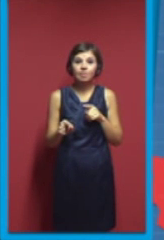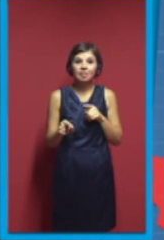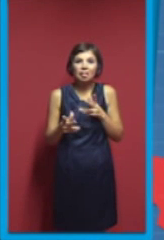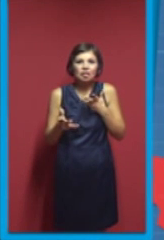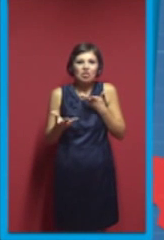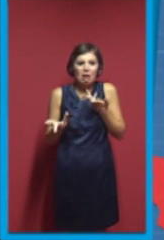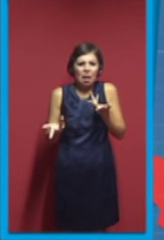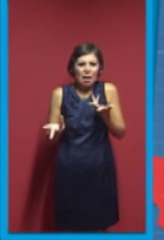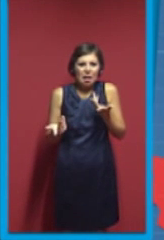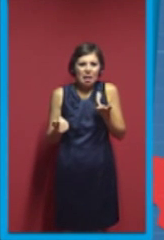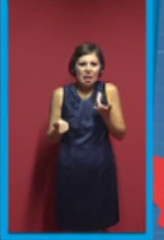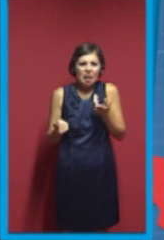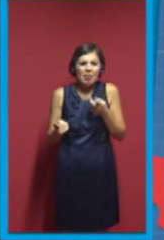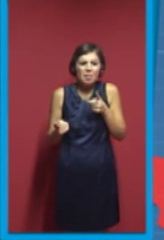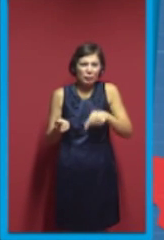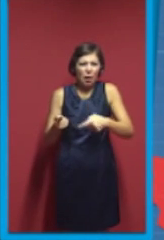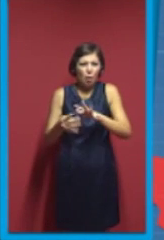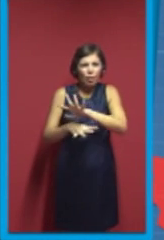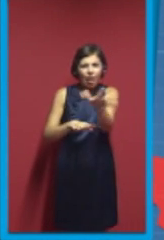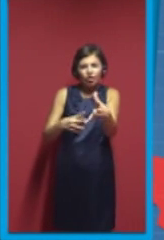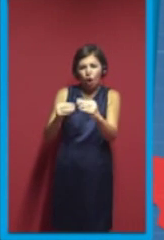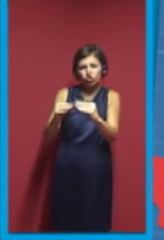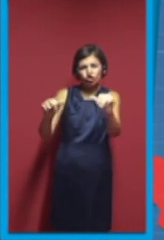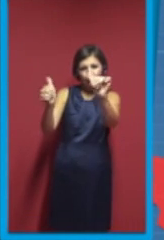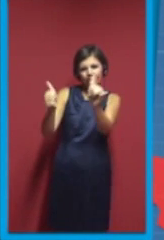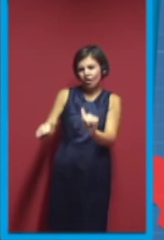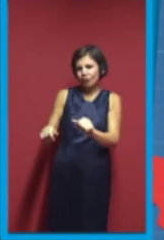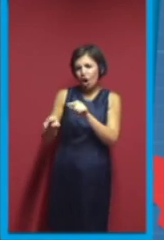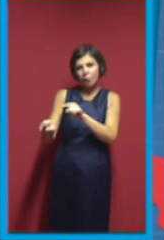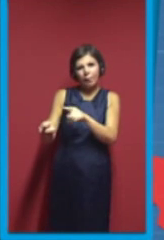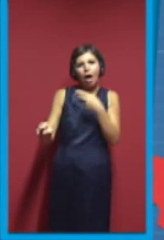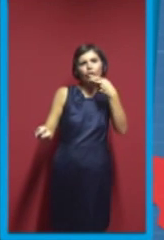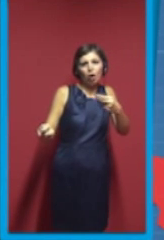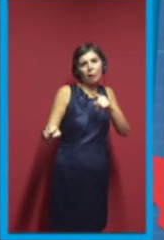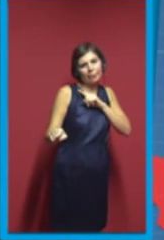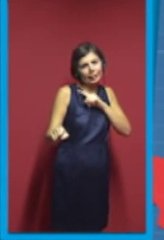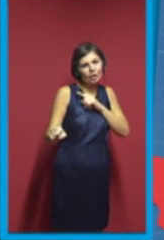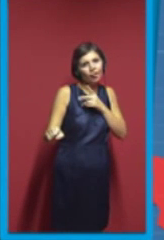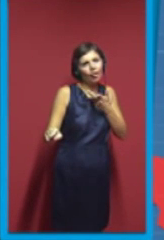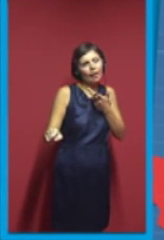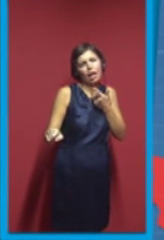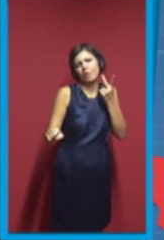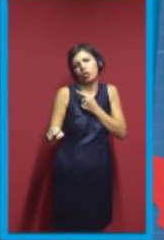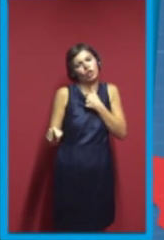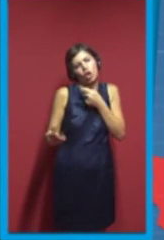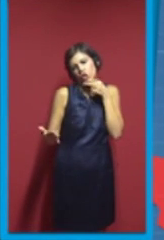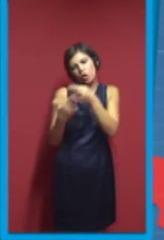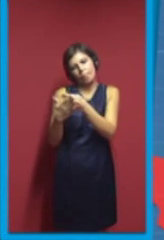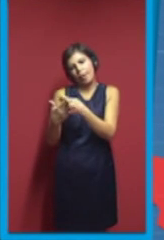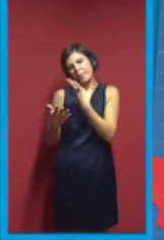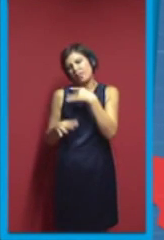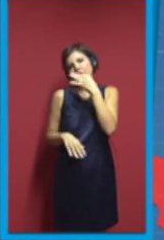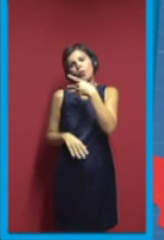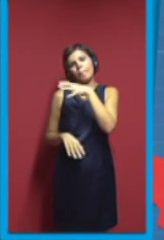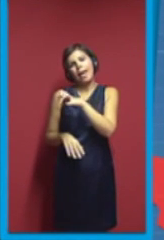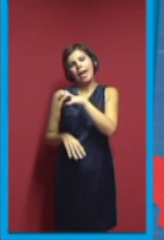was still calling it Mendel. So, I'm not aspiring to be a famous biologist or anything like that. But, why I'm talking